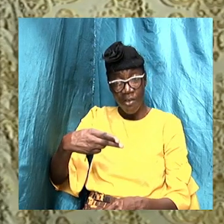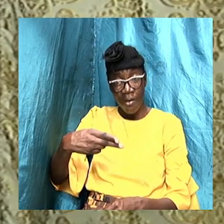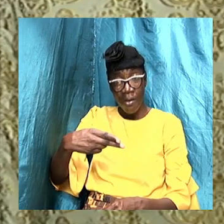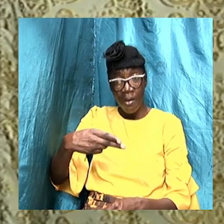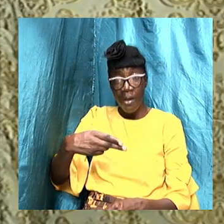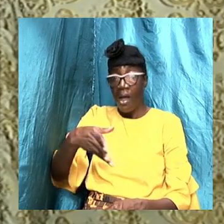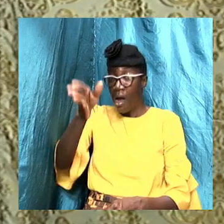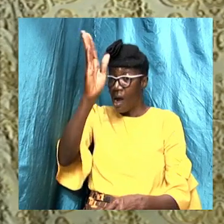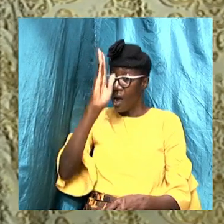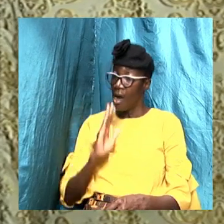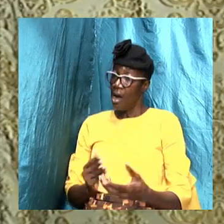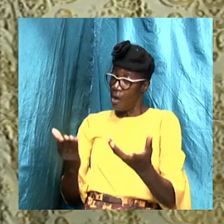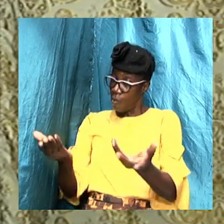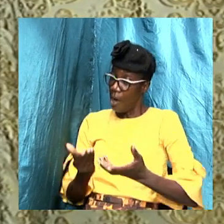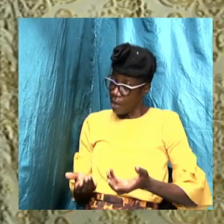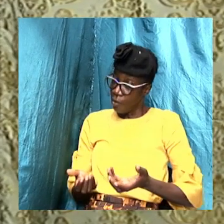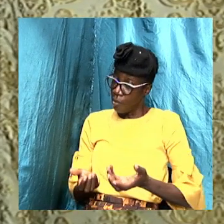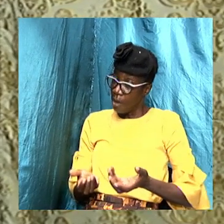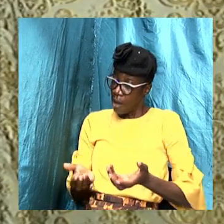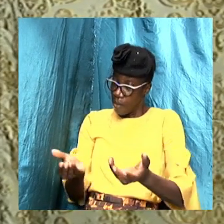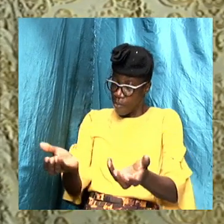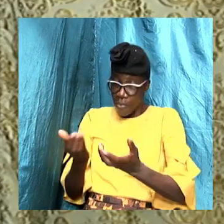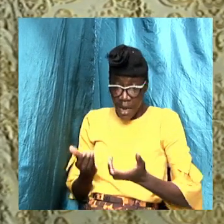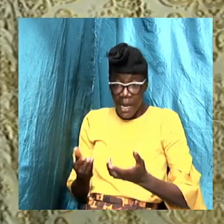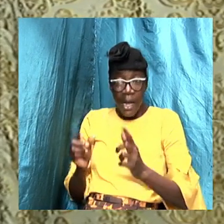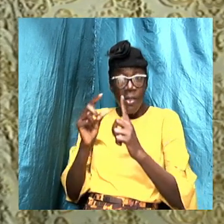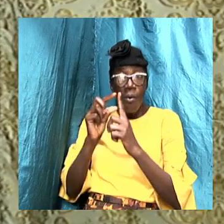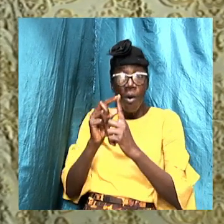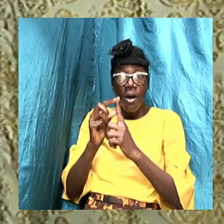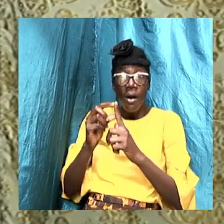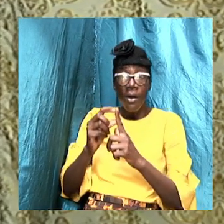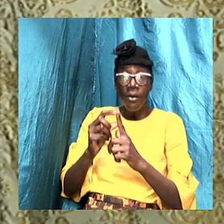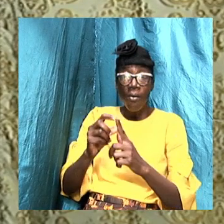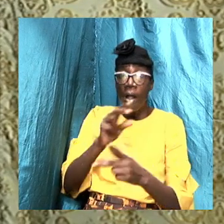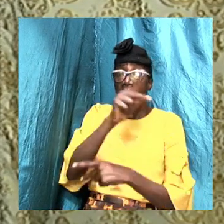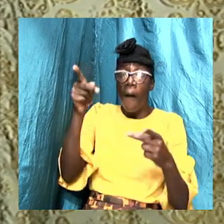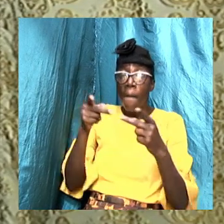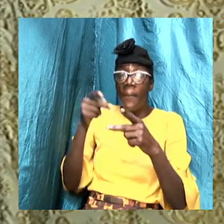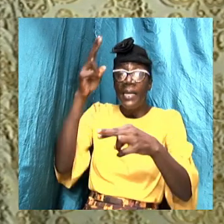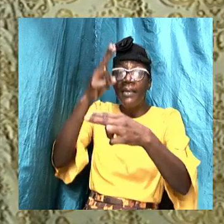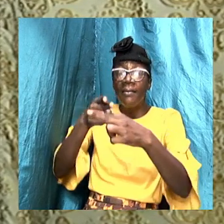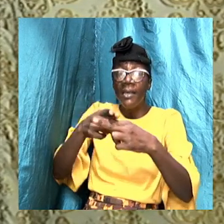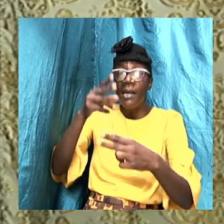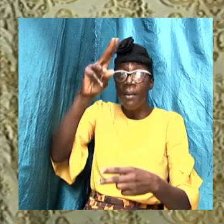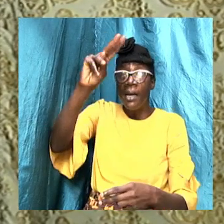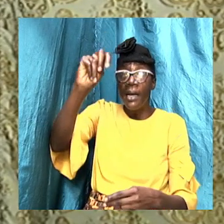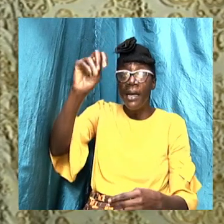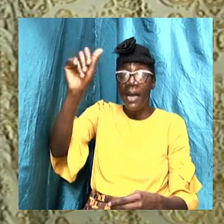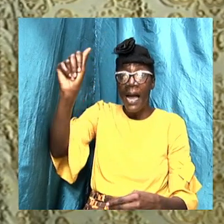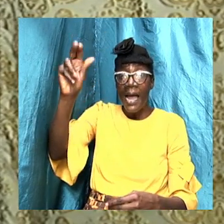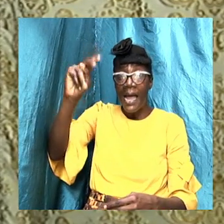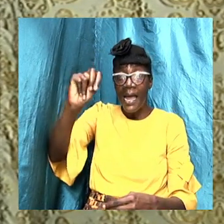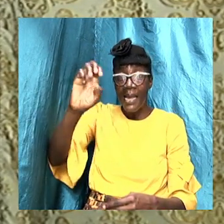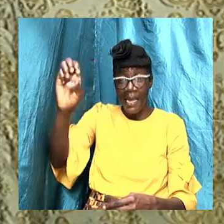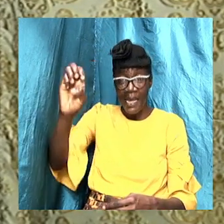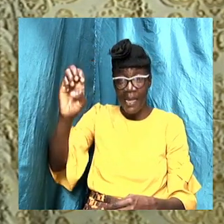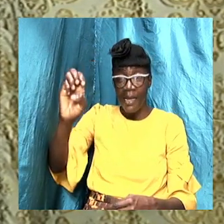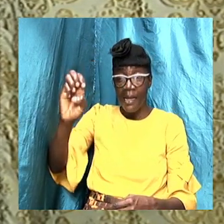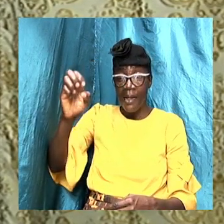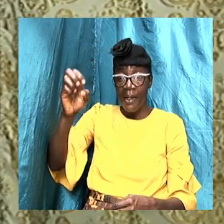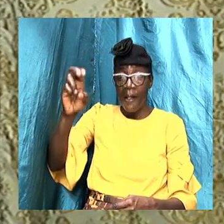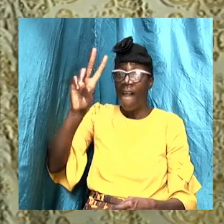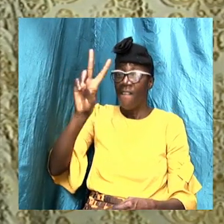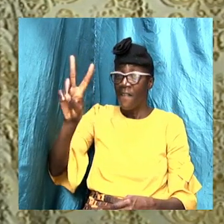bring the word to Nineveh, so that Nineveh might repent. Jonah, the prophet, did not want to go to Nineveh because